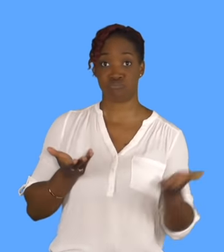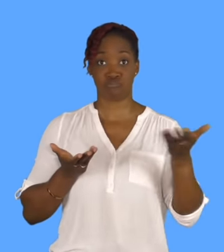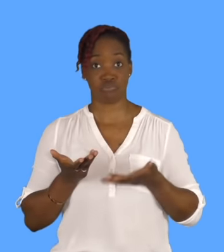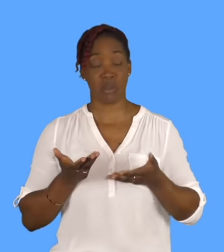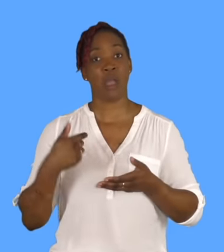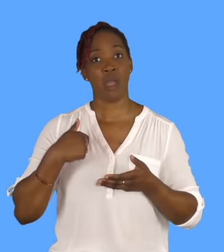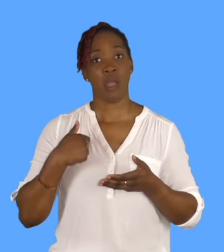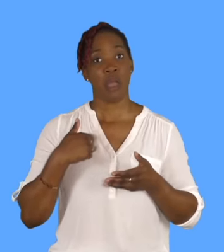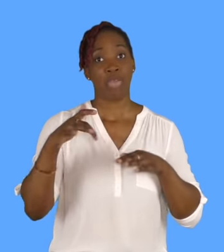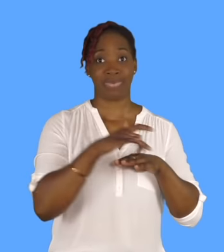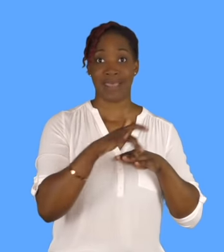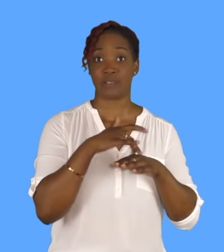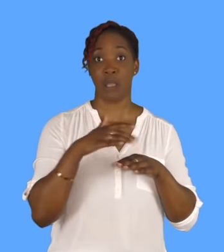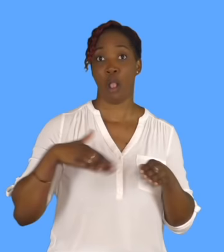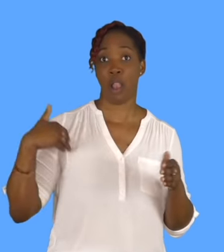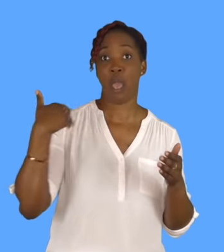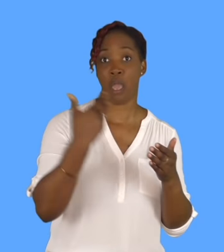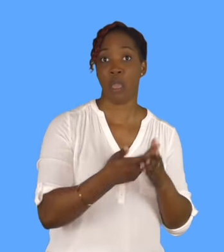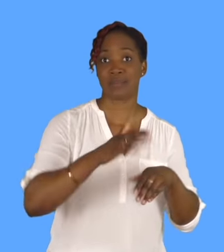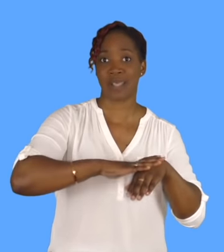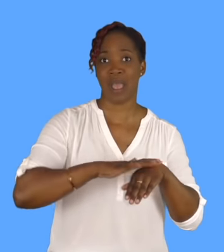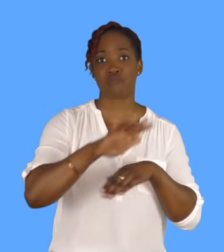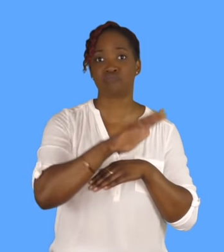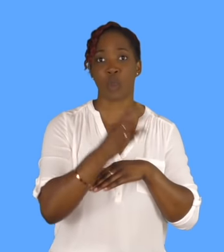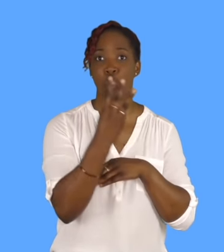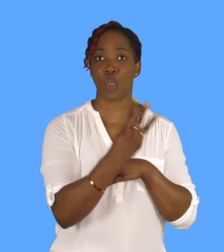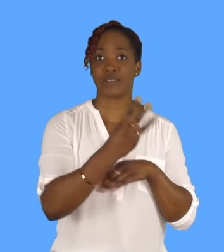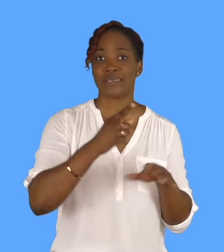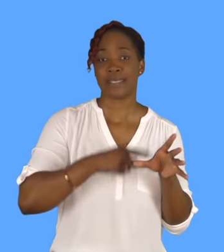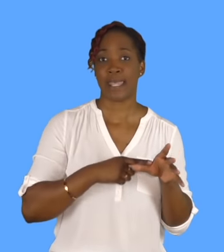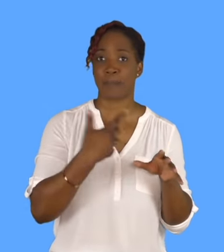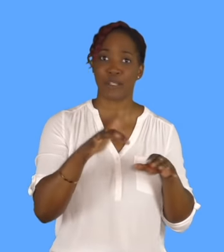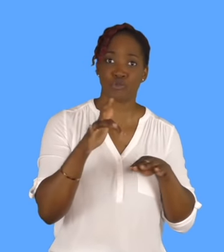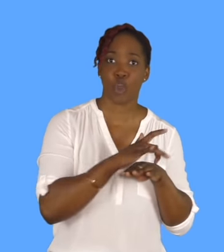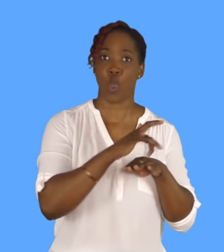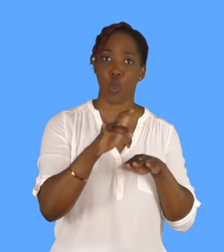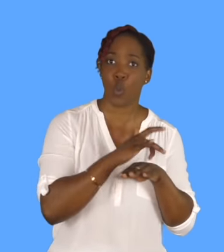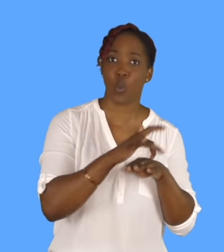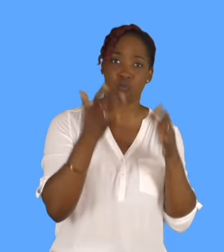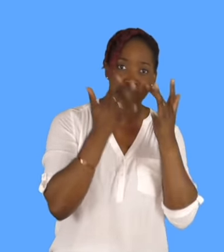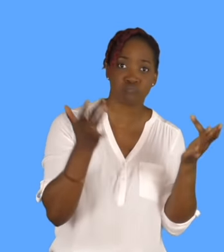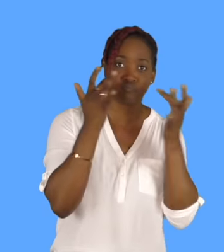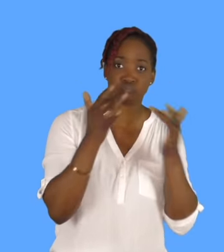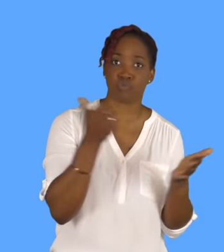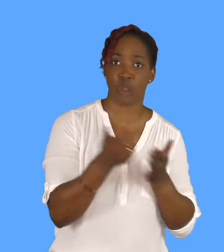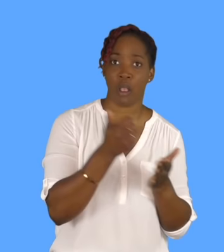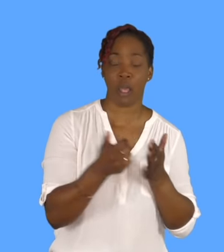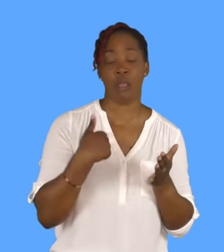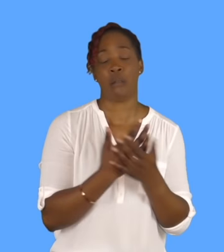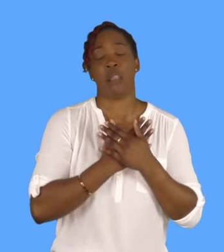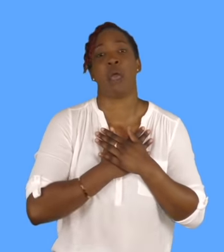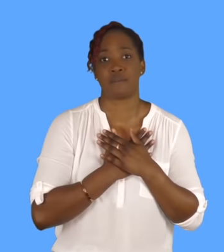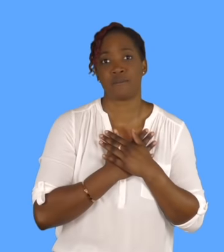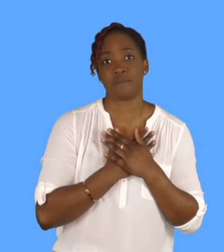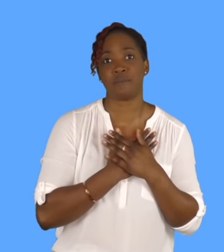about 13 years. I was doing shows continuously. And I absolutely loved every bit of it. The only reason I